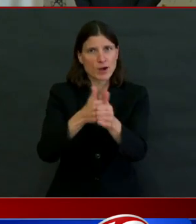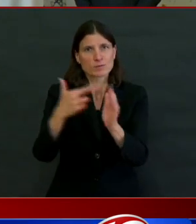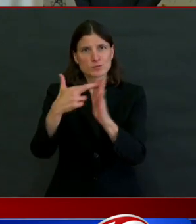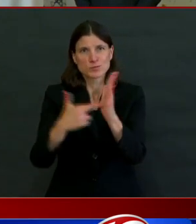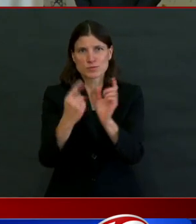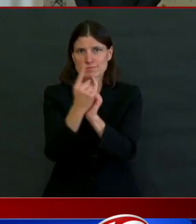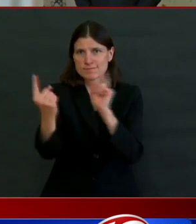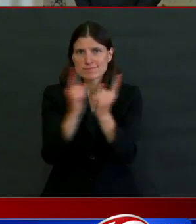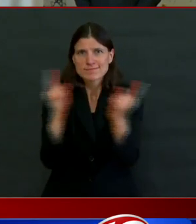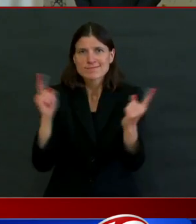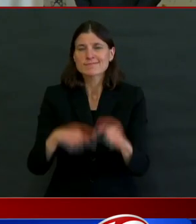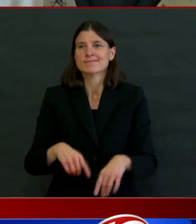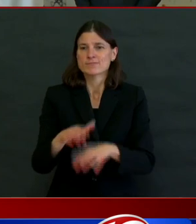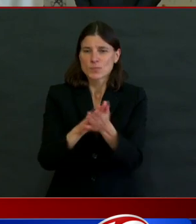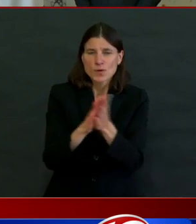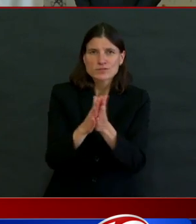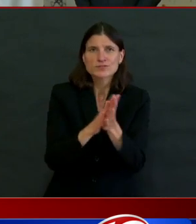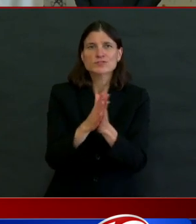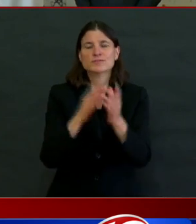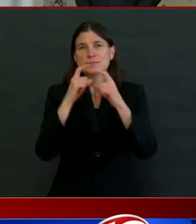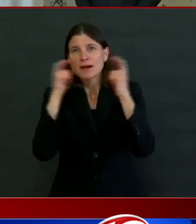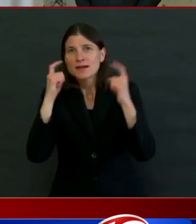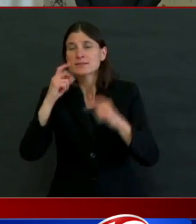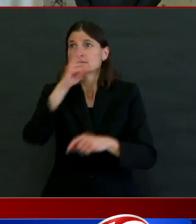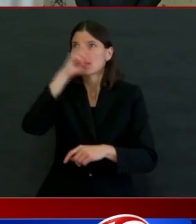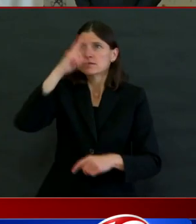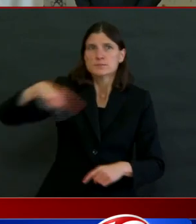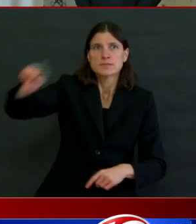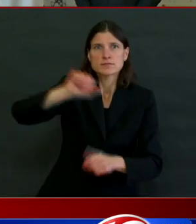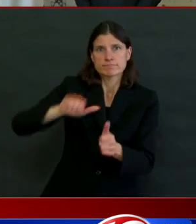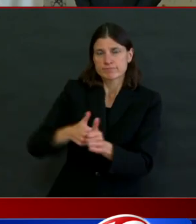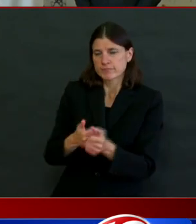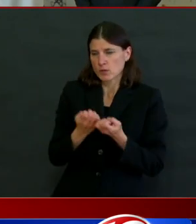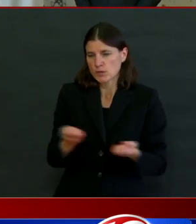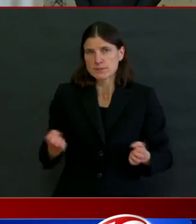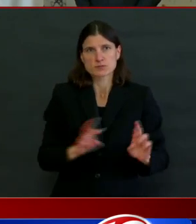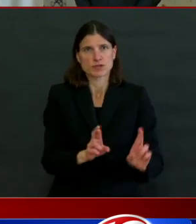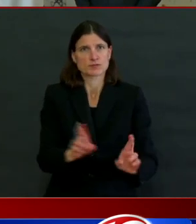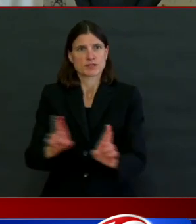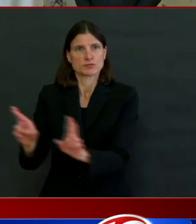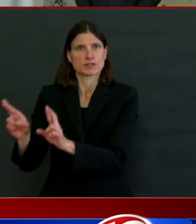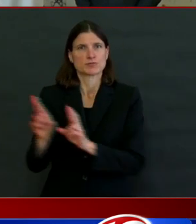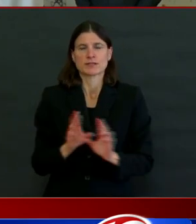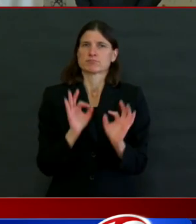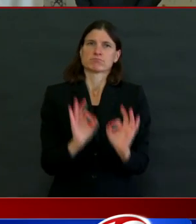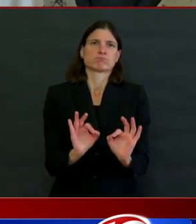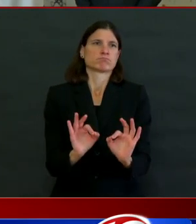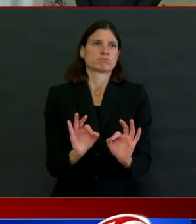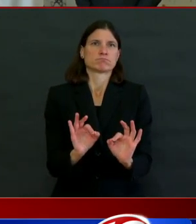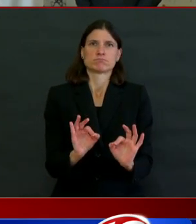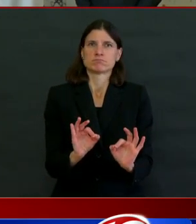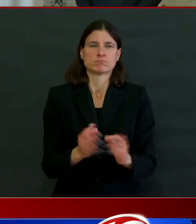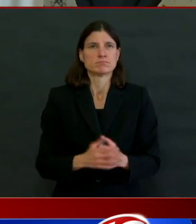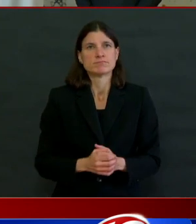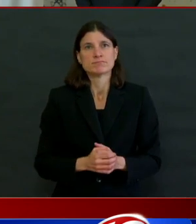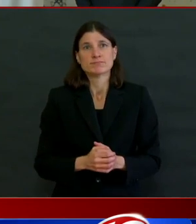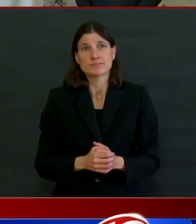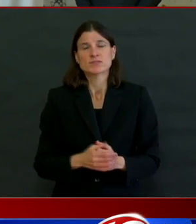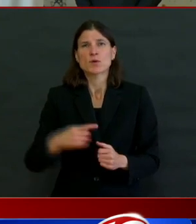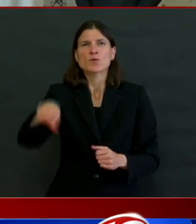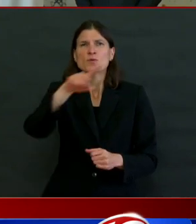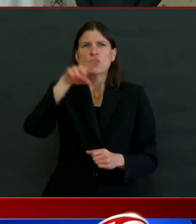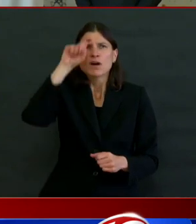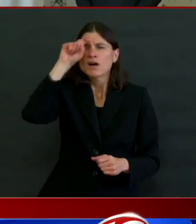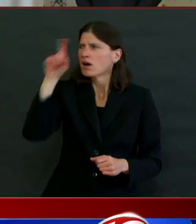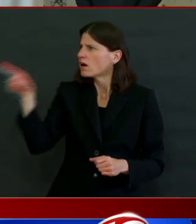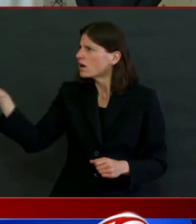I will tell you this, and this I know, I don't know precisely what our R-naught is. I don't know precisely where we are on that curve. I don't know if